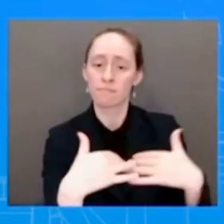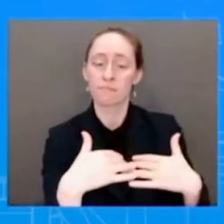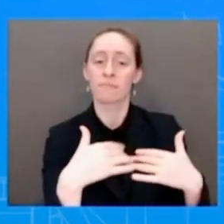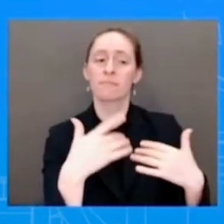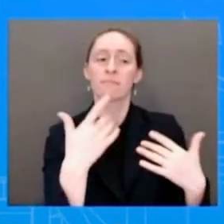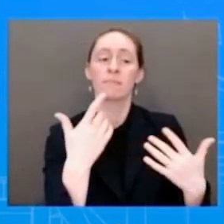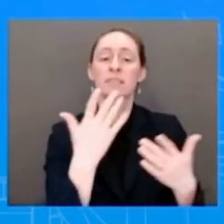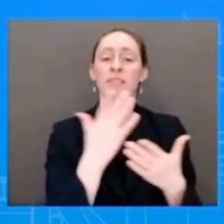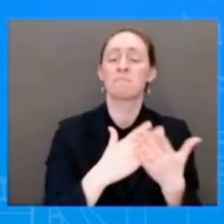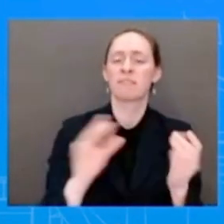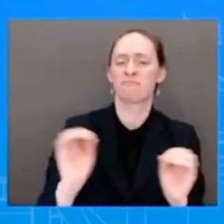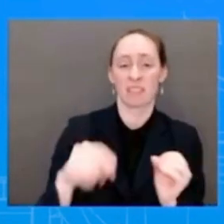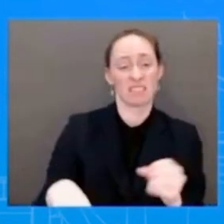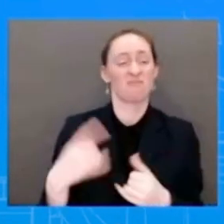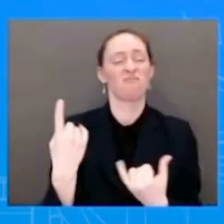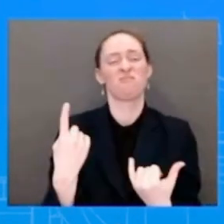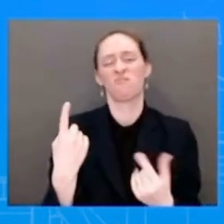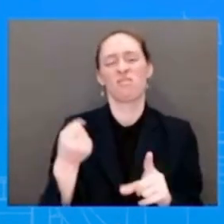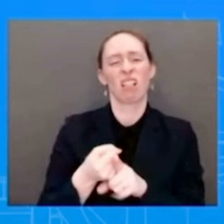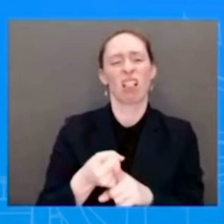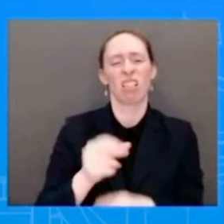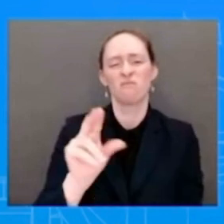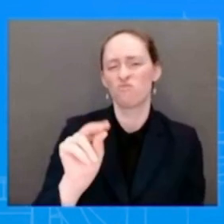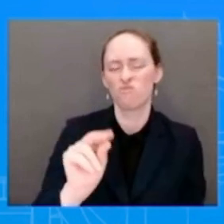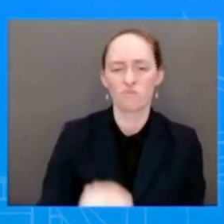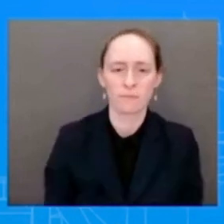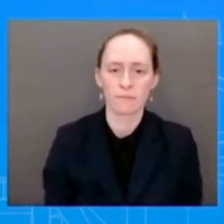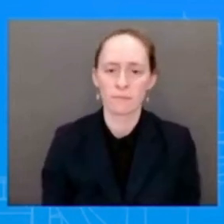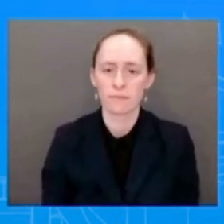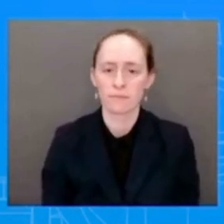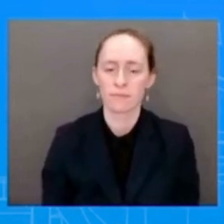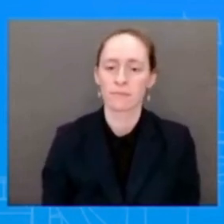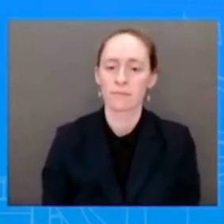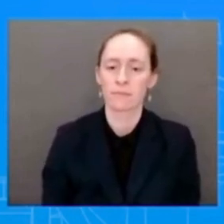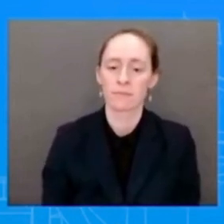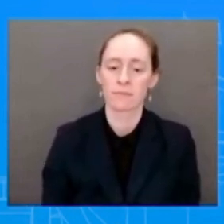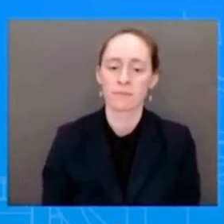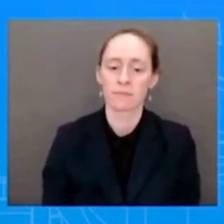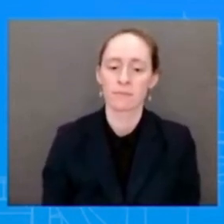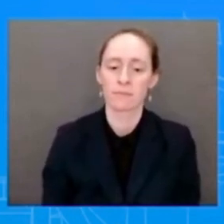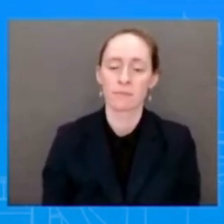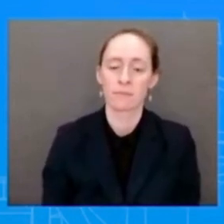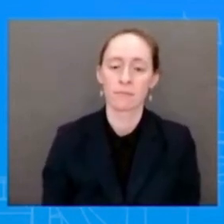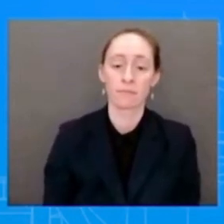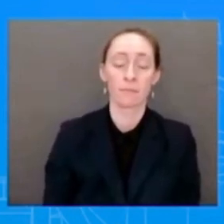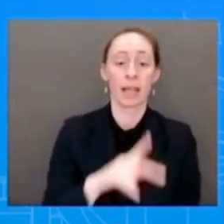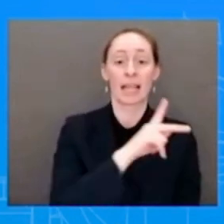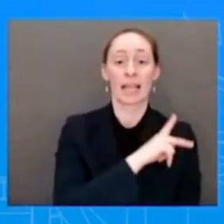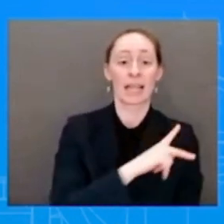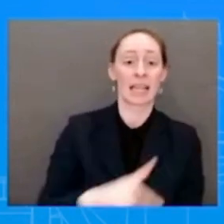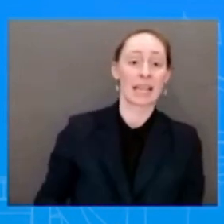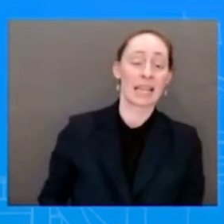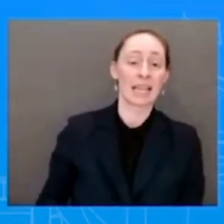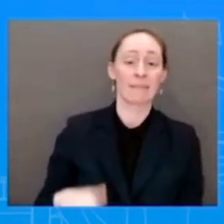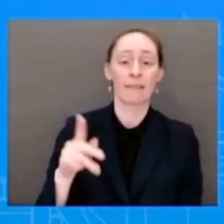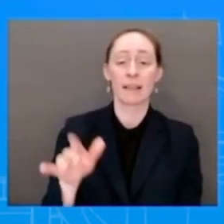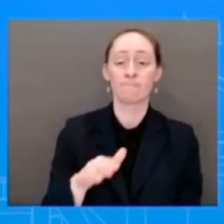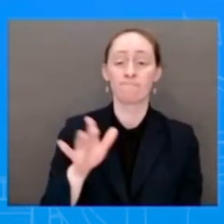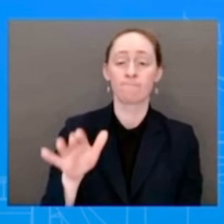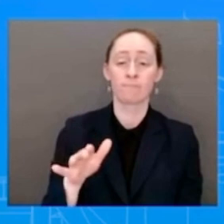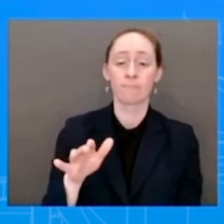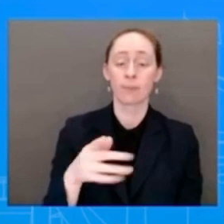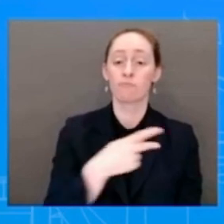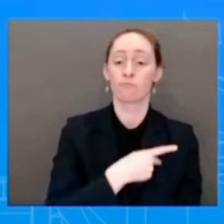would leave it to the King and the, and the Crown Prince to speak to why they came to, to the U.S. One